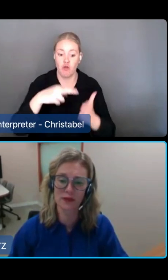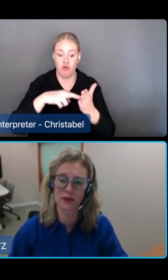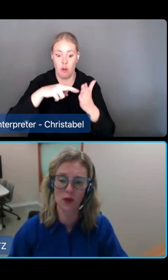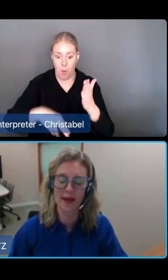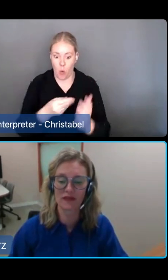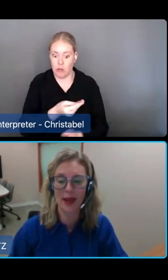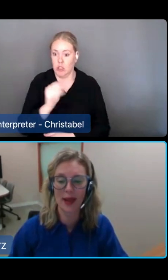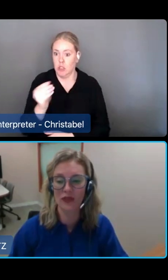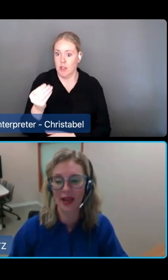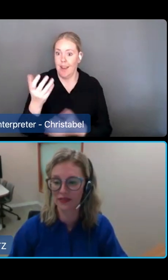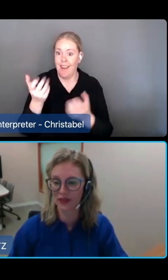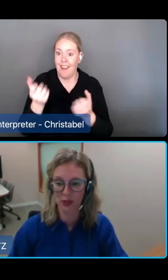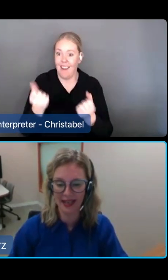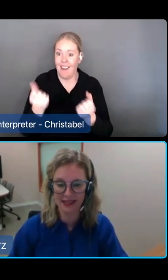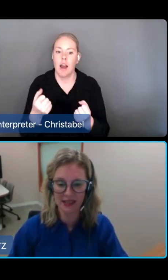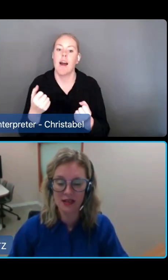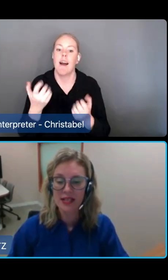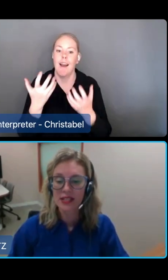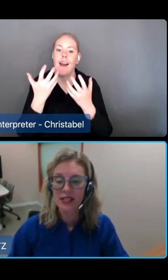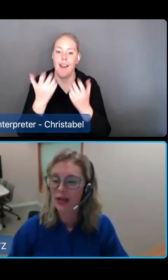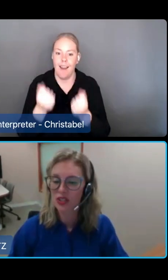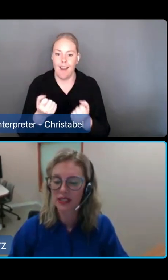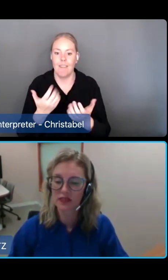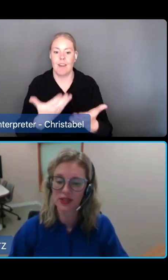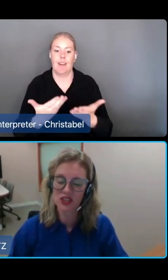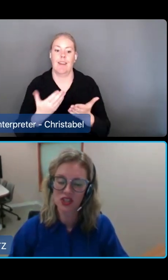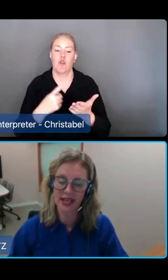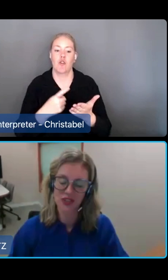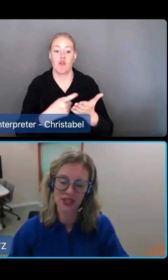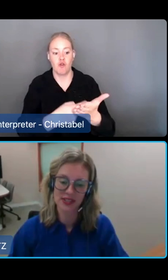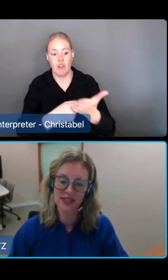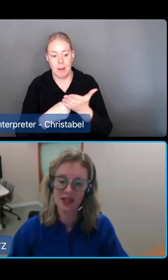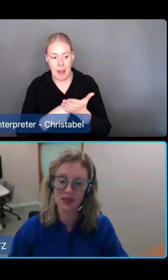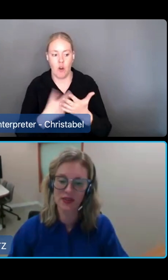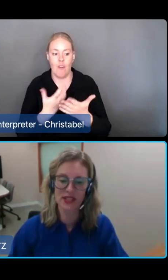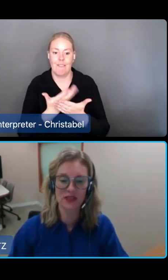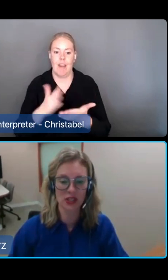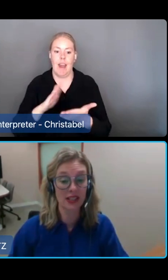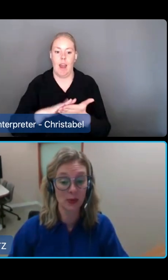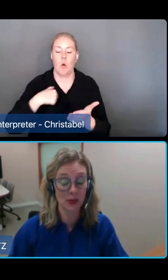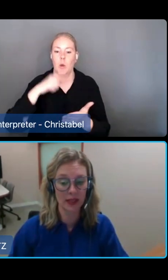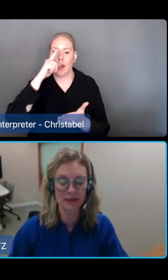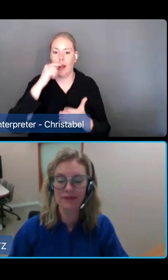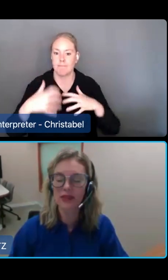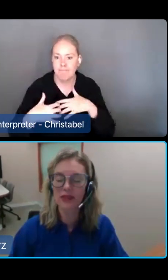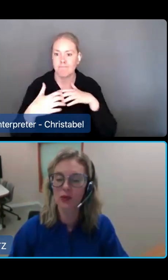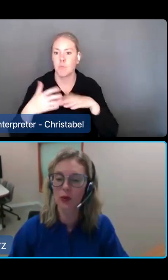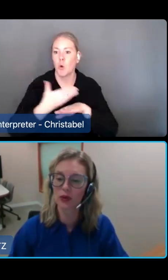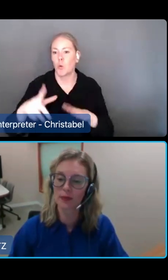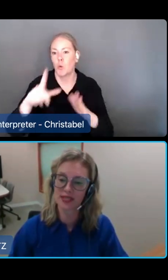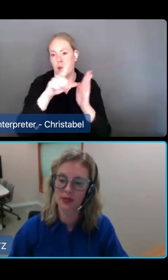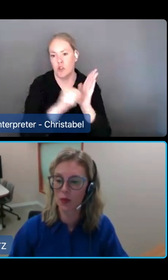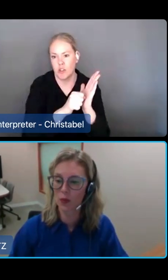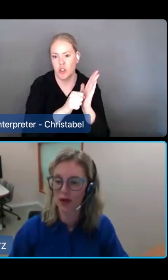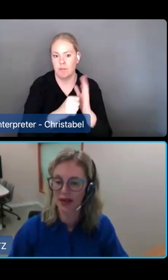of reform have paved the way for a new Act. To remind you quickly of those changes, on the 1st of July 2021, the Royal